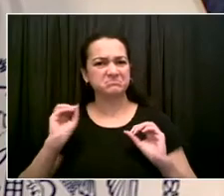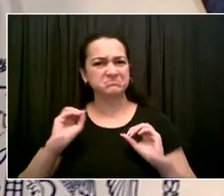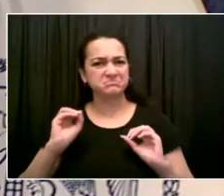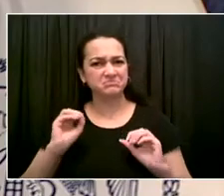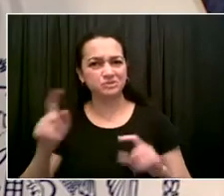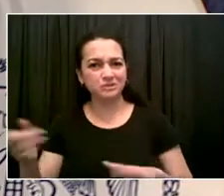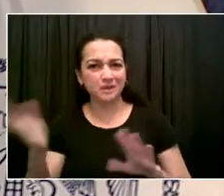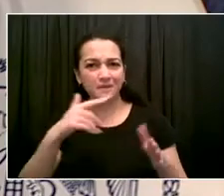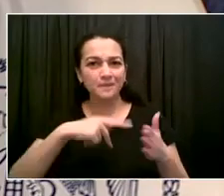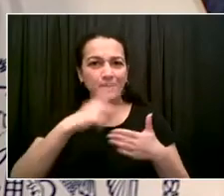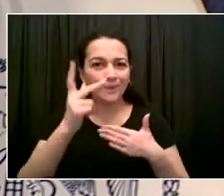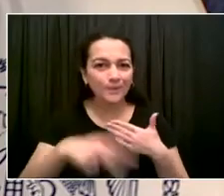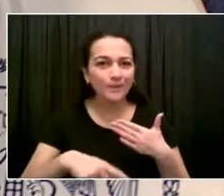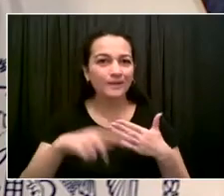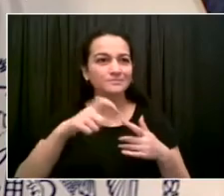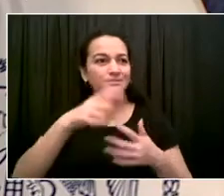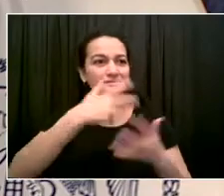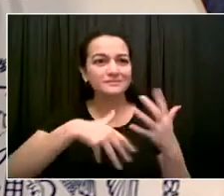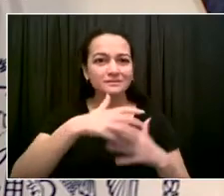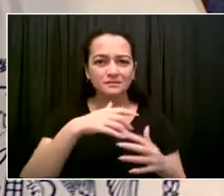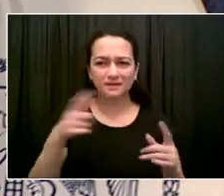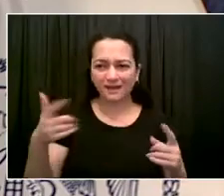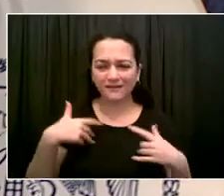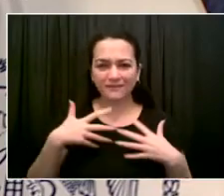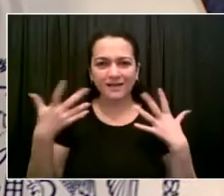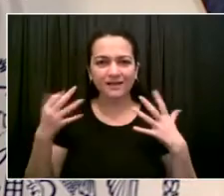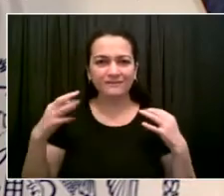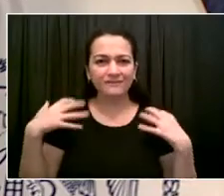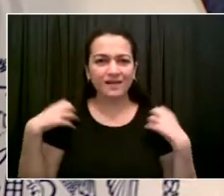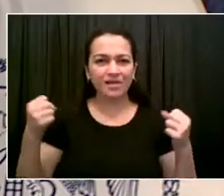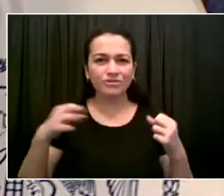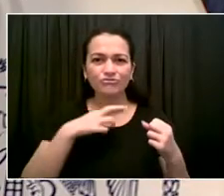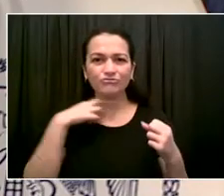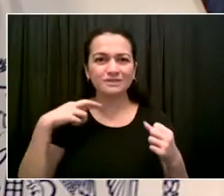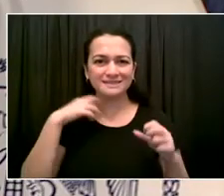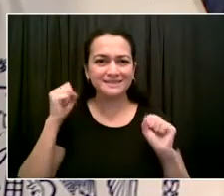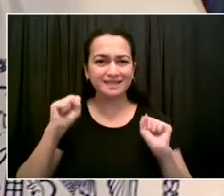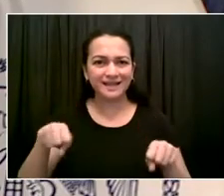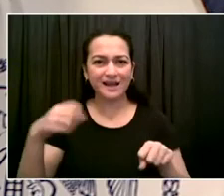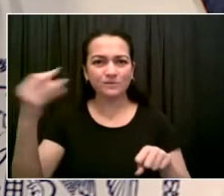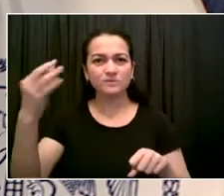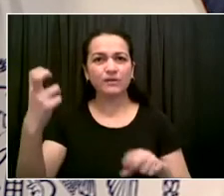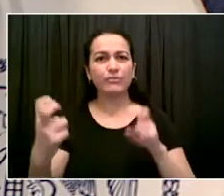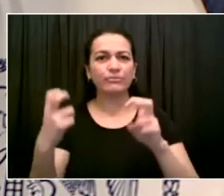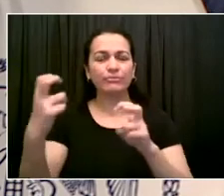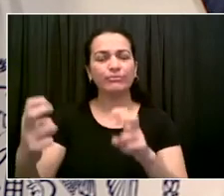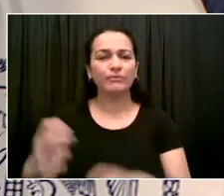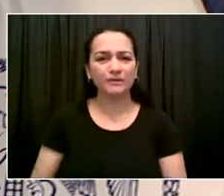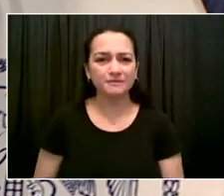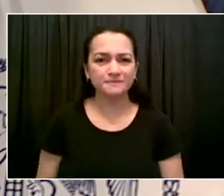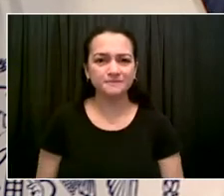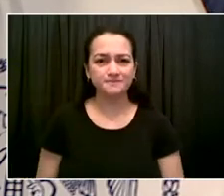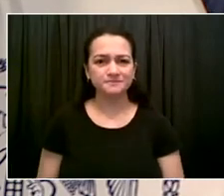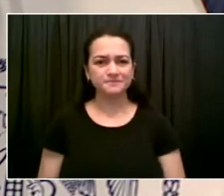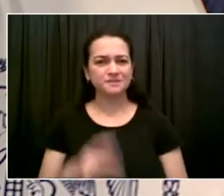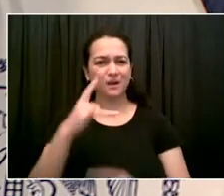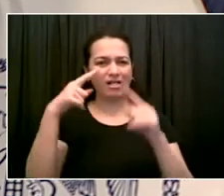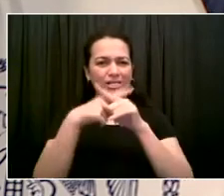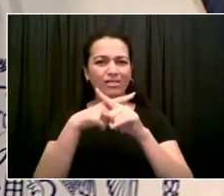people into congregate shelters? Marla, I'm happy to look at documents with you, but that is not